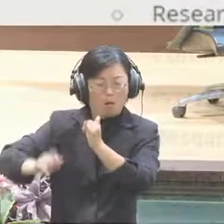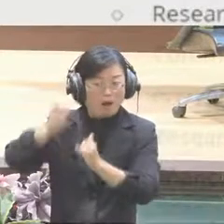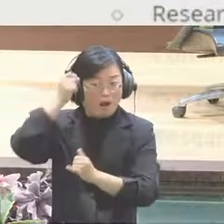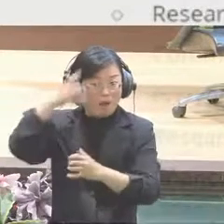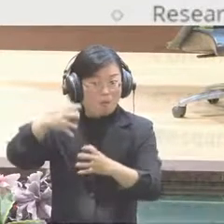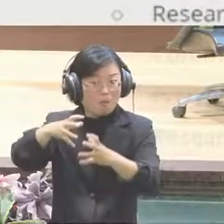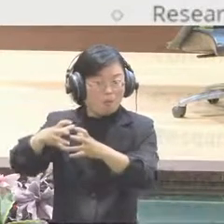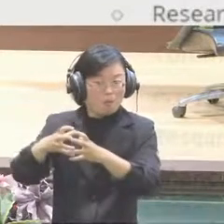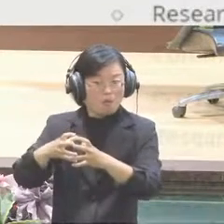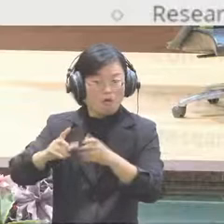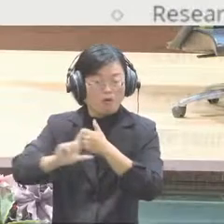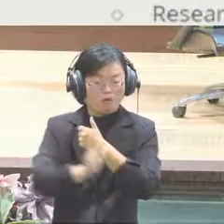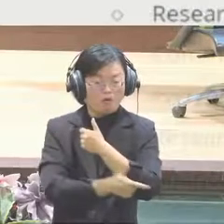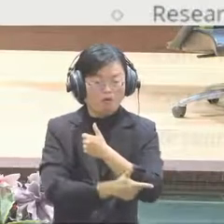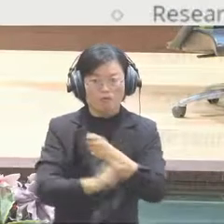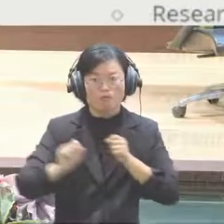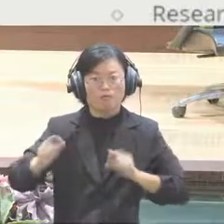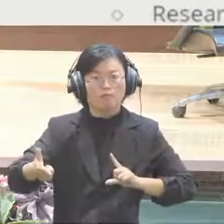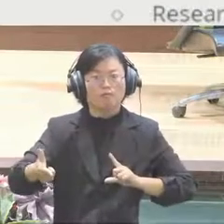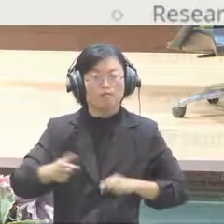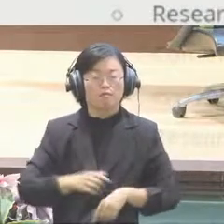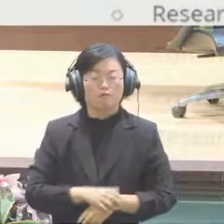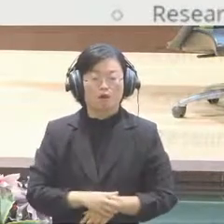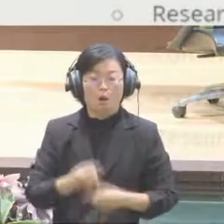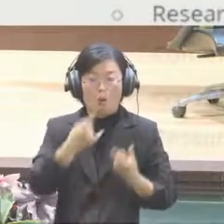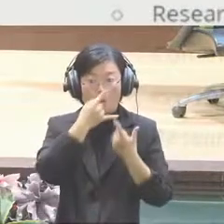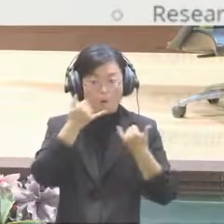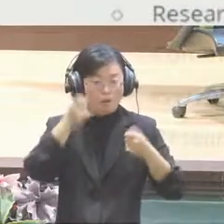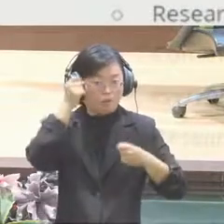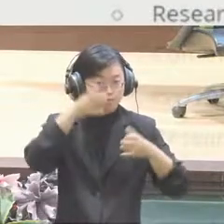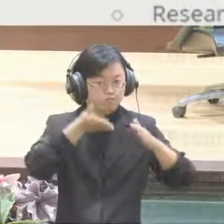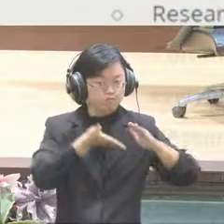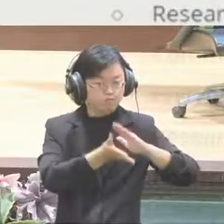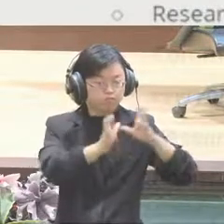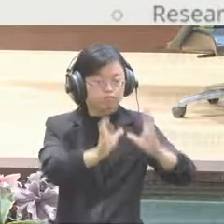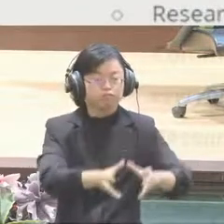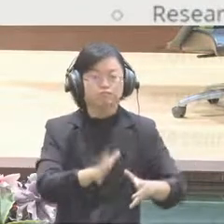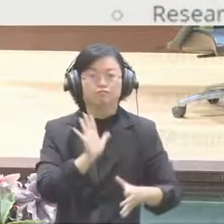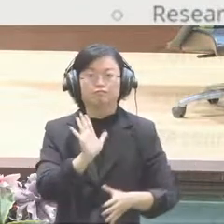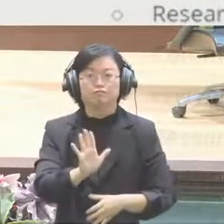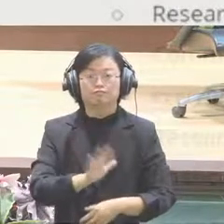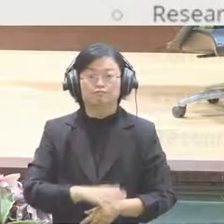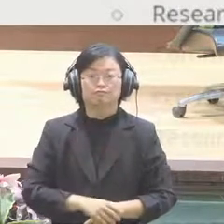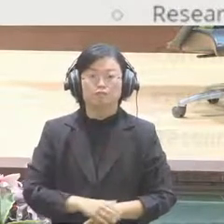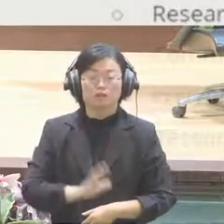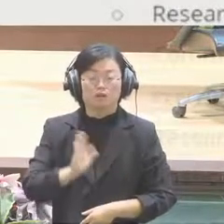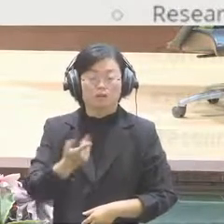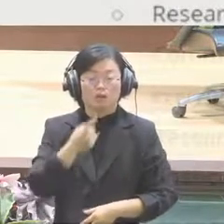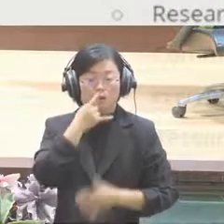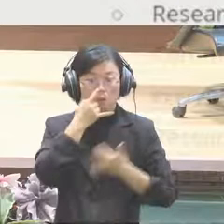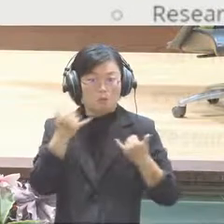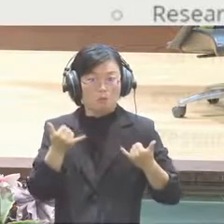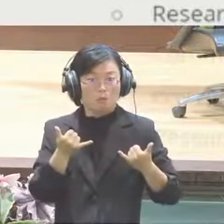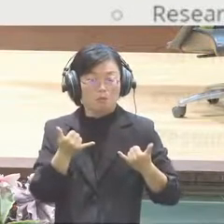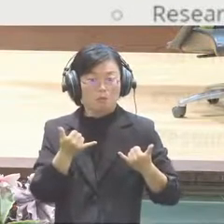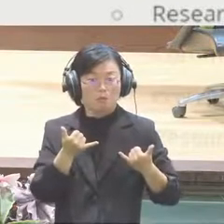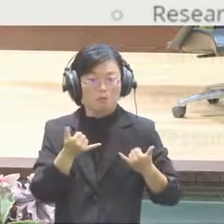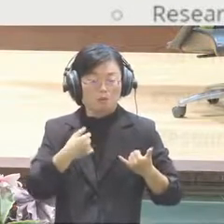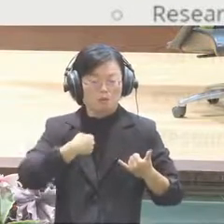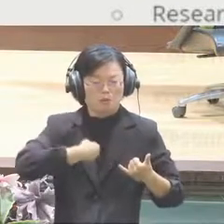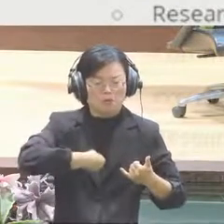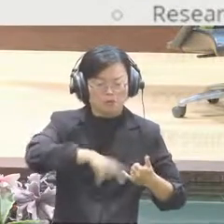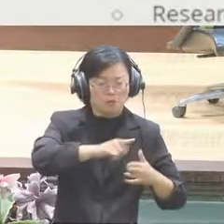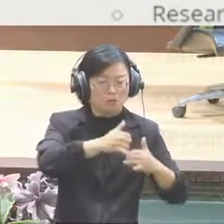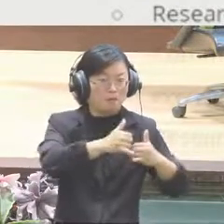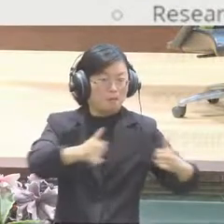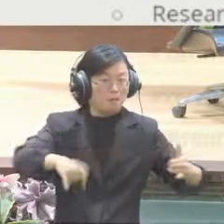research. But we are more likely to do some collaborative research in which we believe everyone